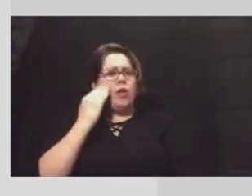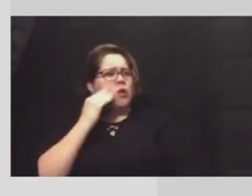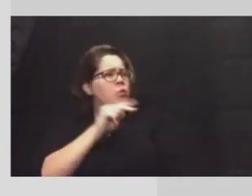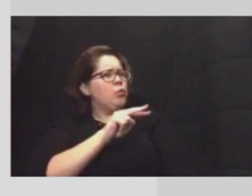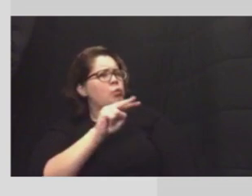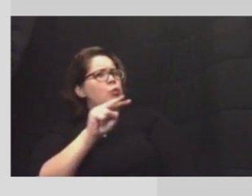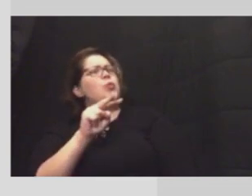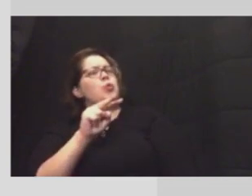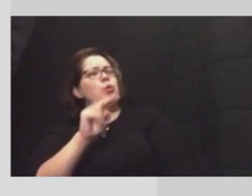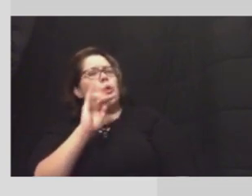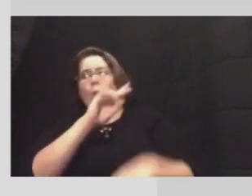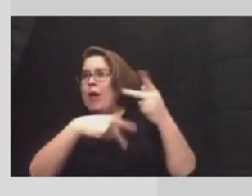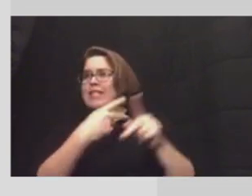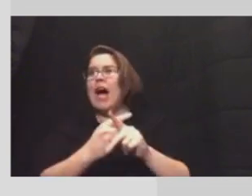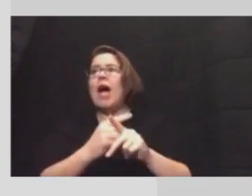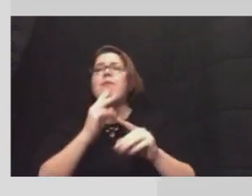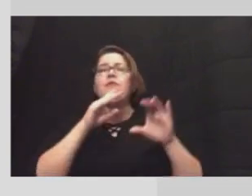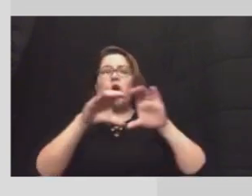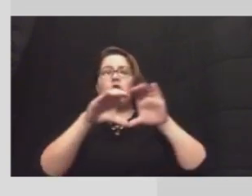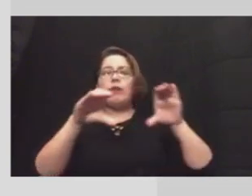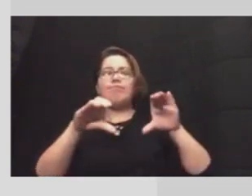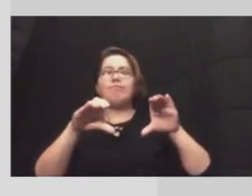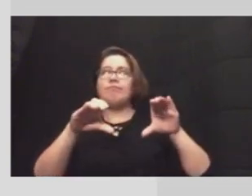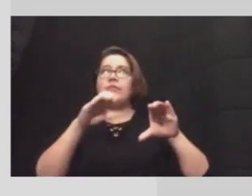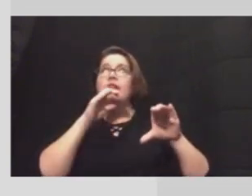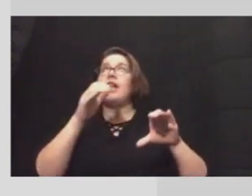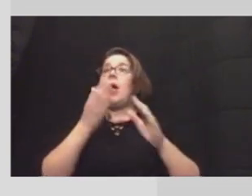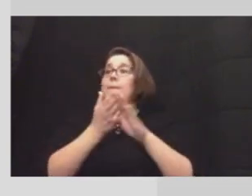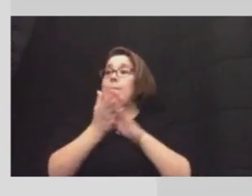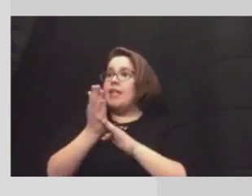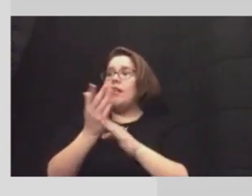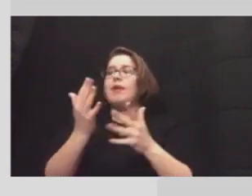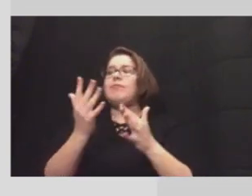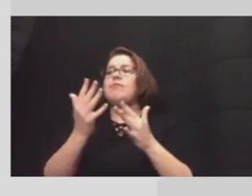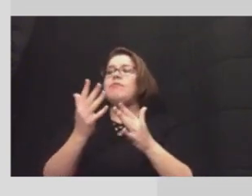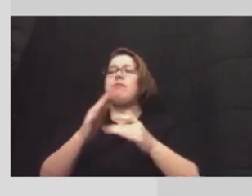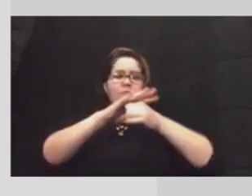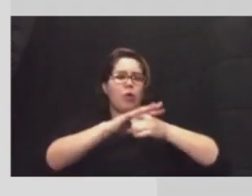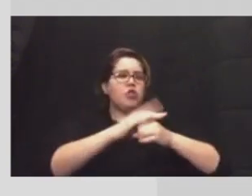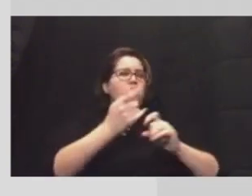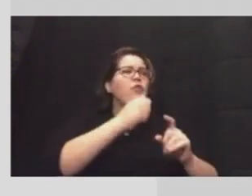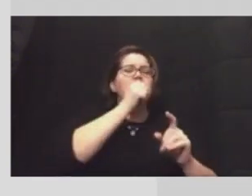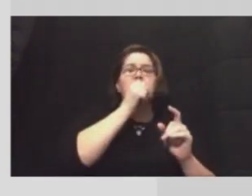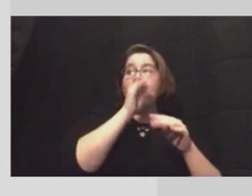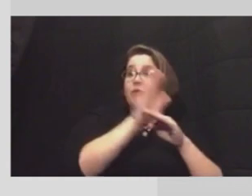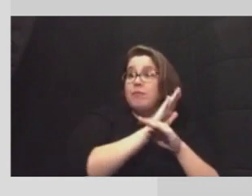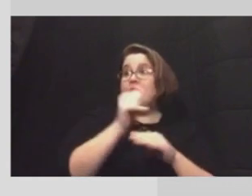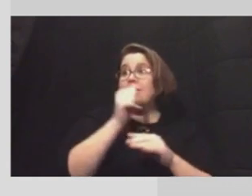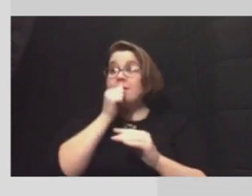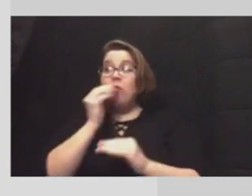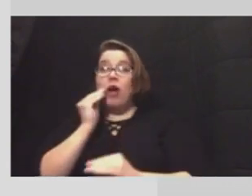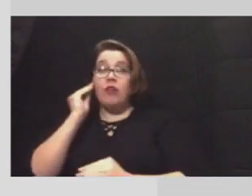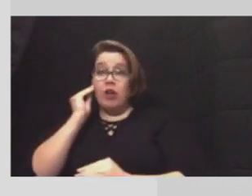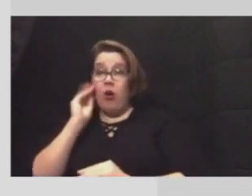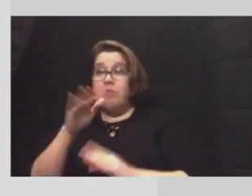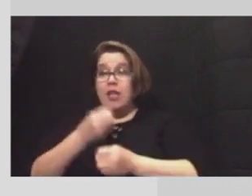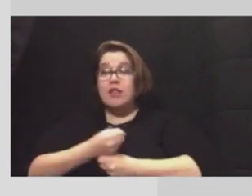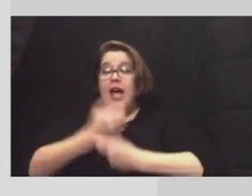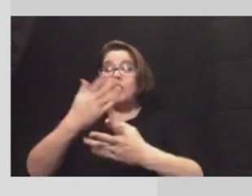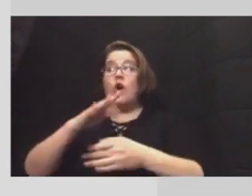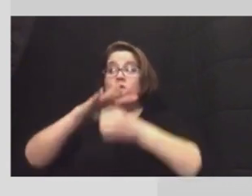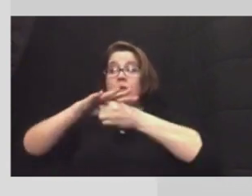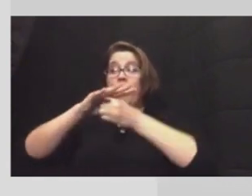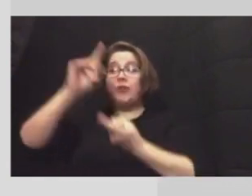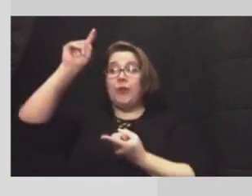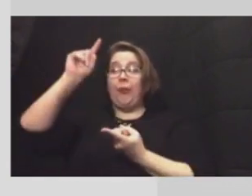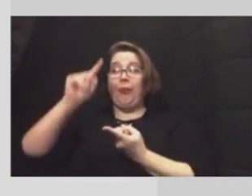main breaks, excuse me not main breaks, but breaks from private businesses and private homes causing the lowering of